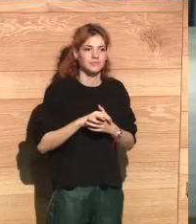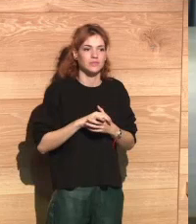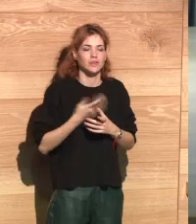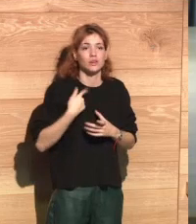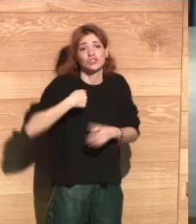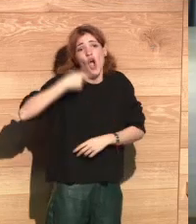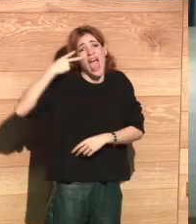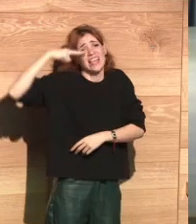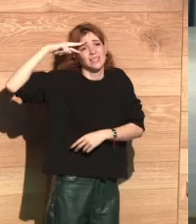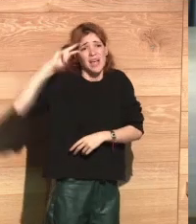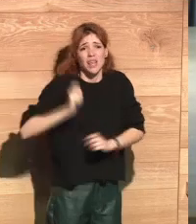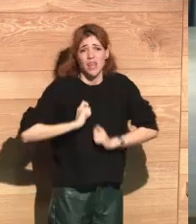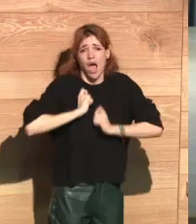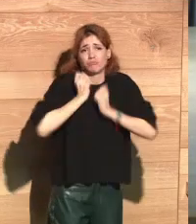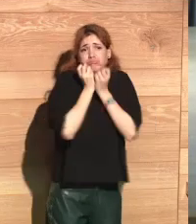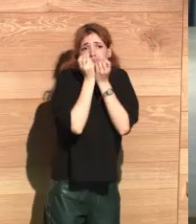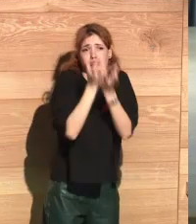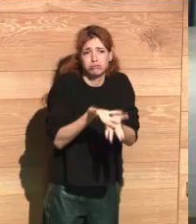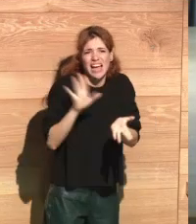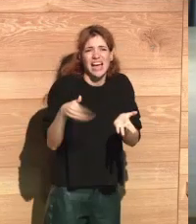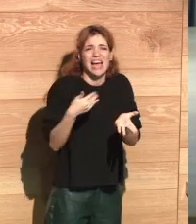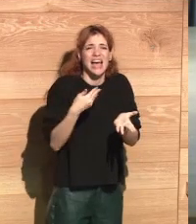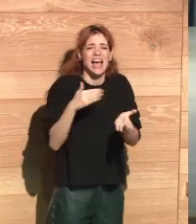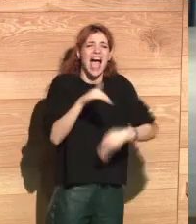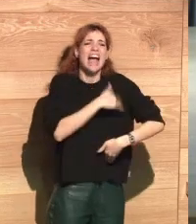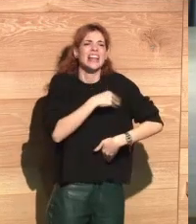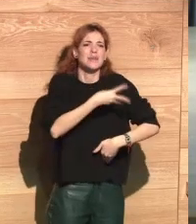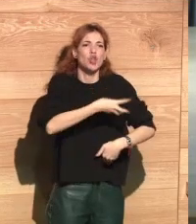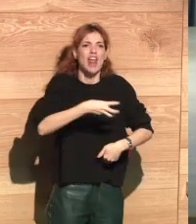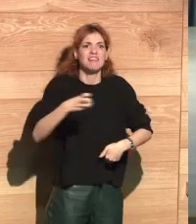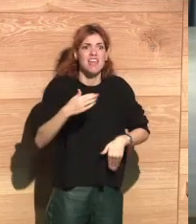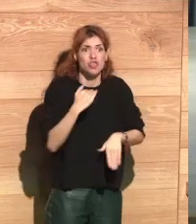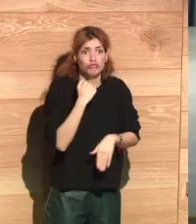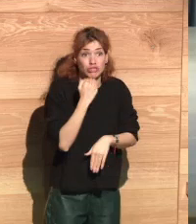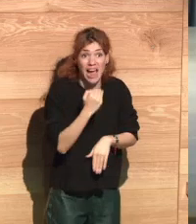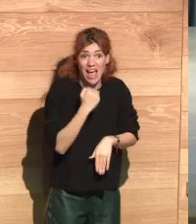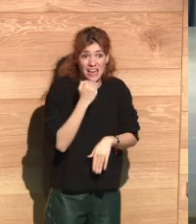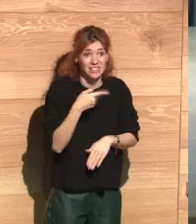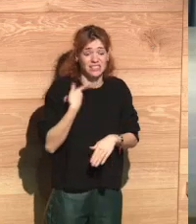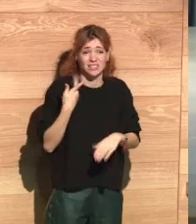Well, I can tell you of the experience that around 300